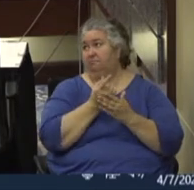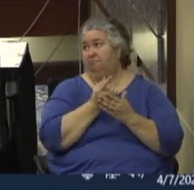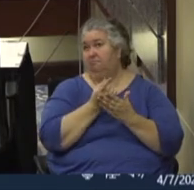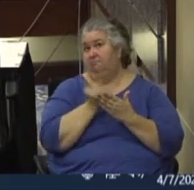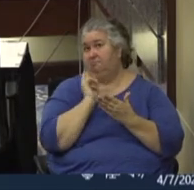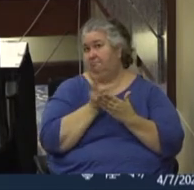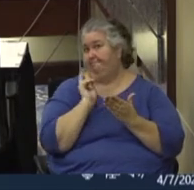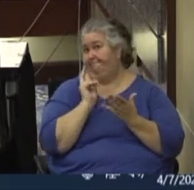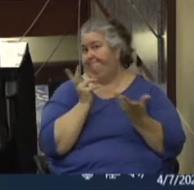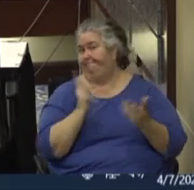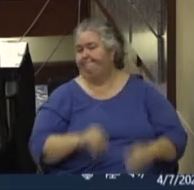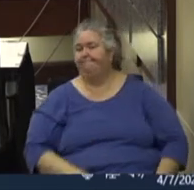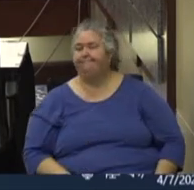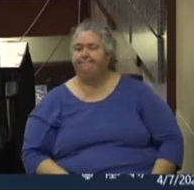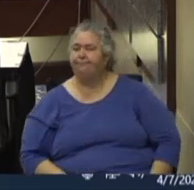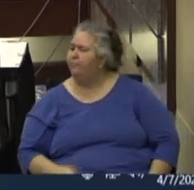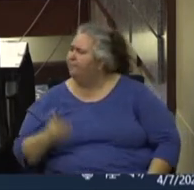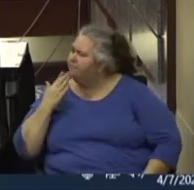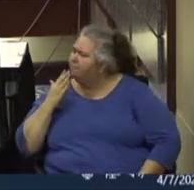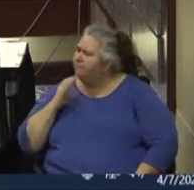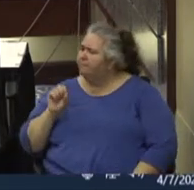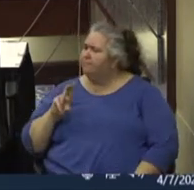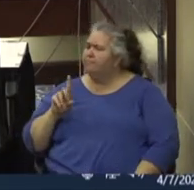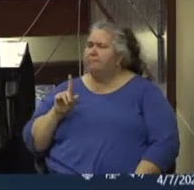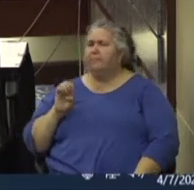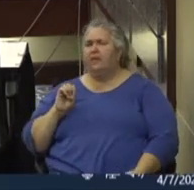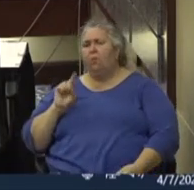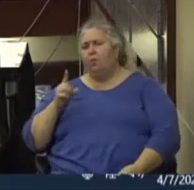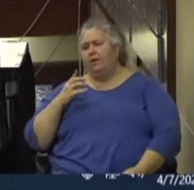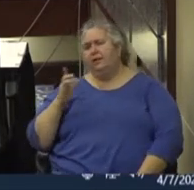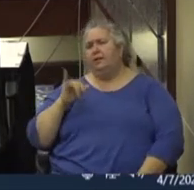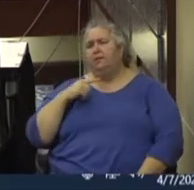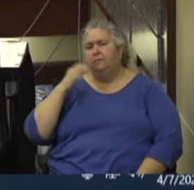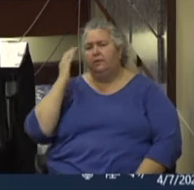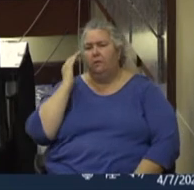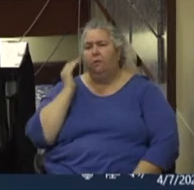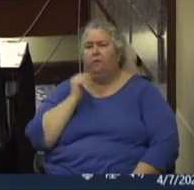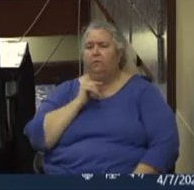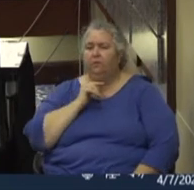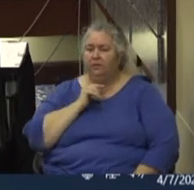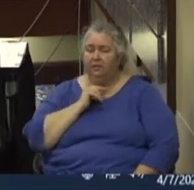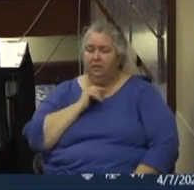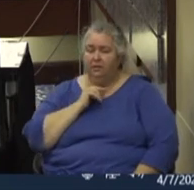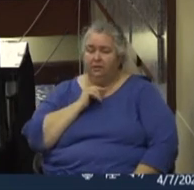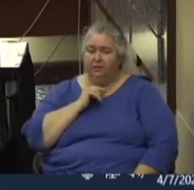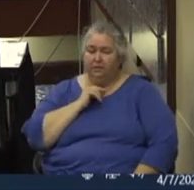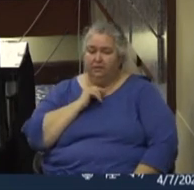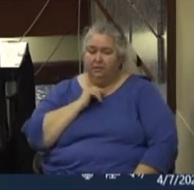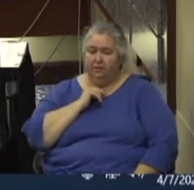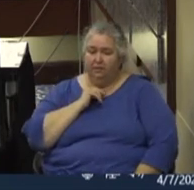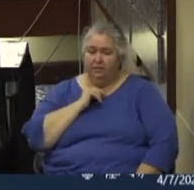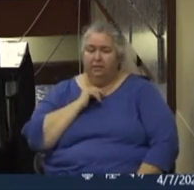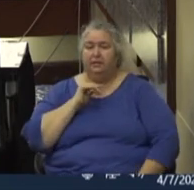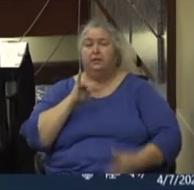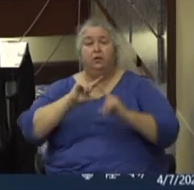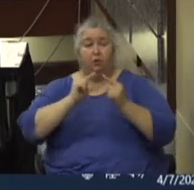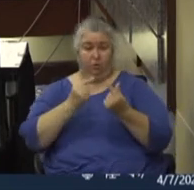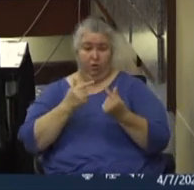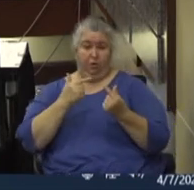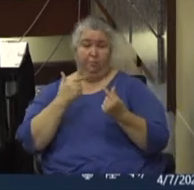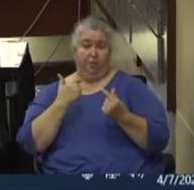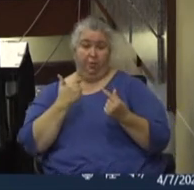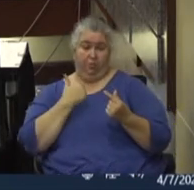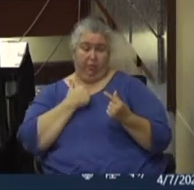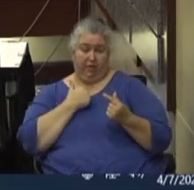Thank you so much, Susie. Um, one of the things that, that we know is that the, the group that we are governing,